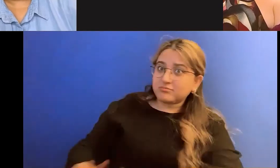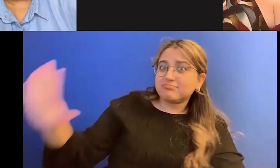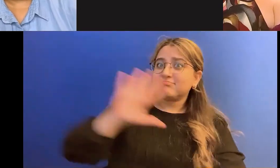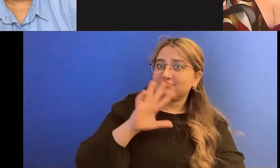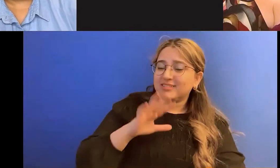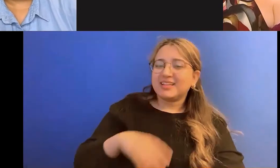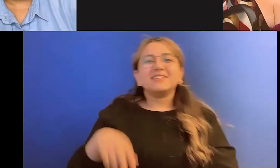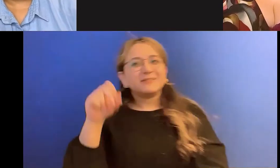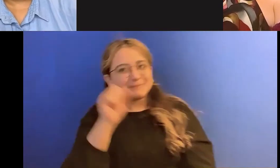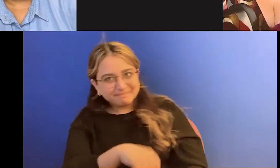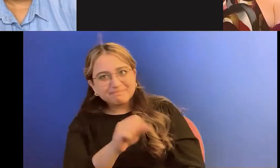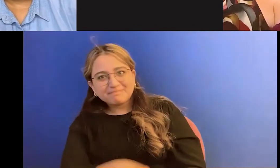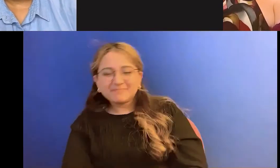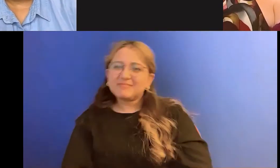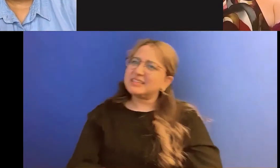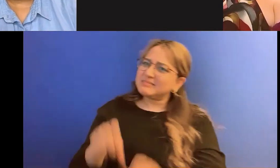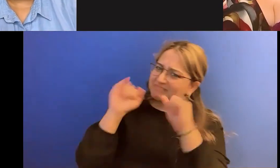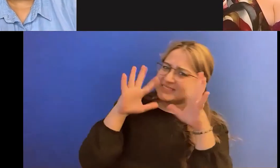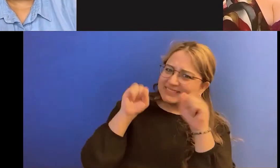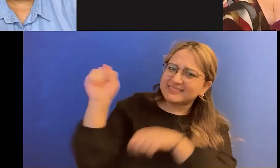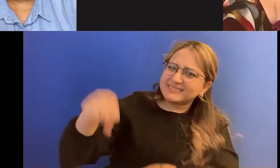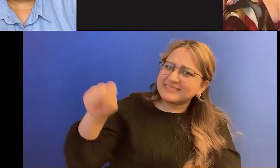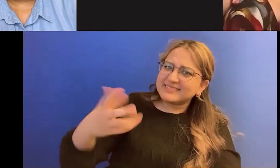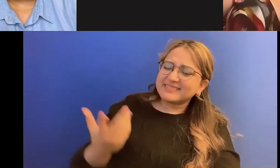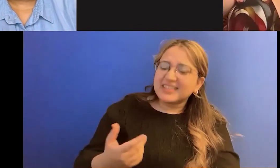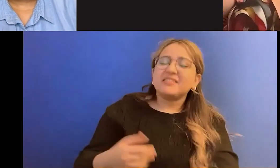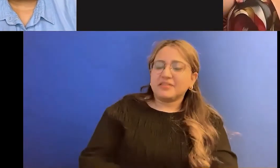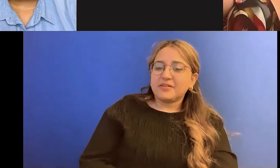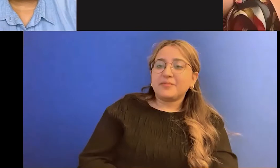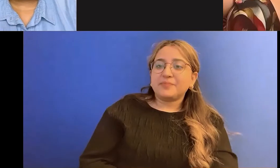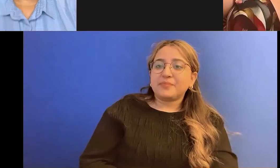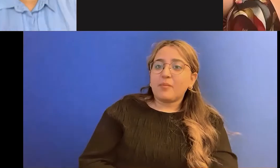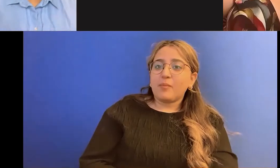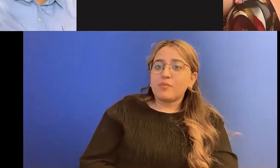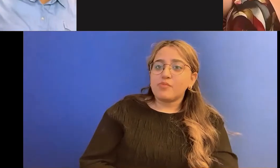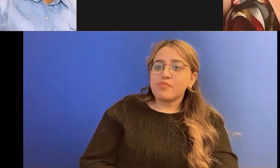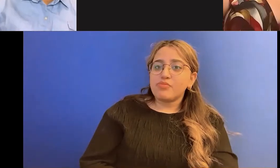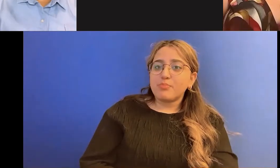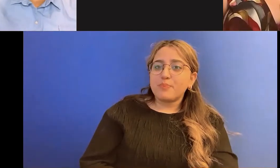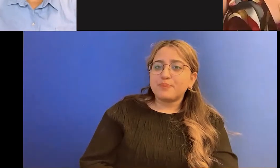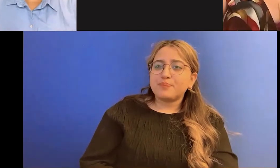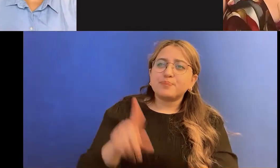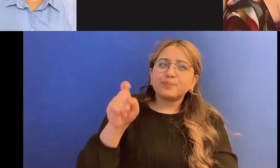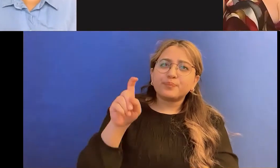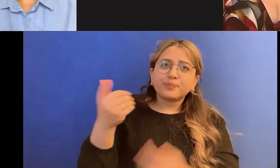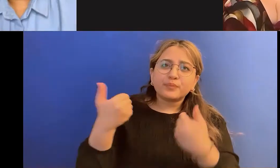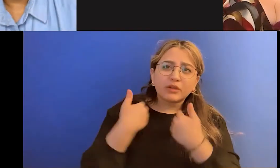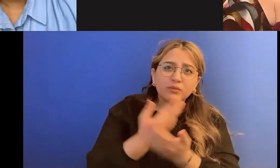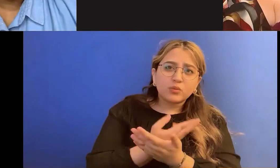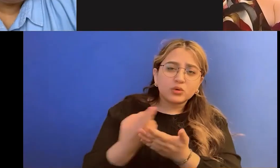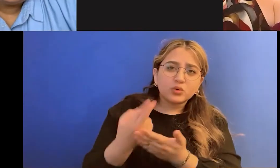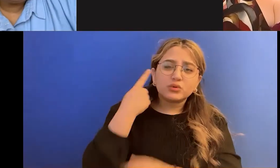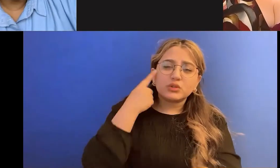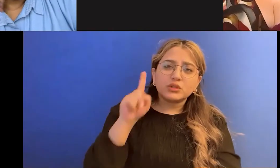Yeah. That's amazing. Um, are, are there resources for